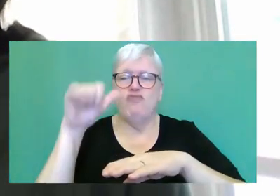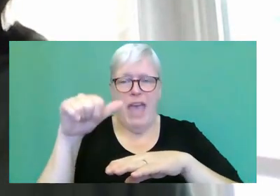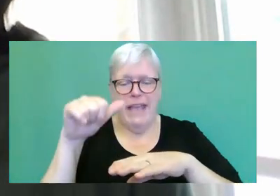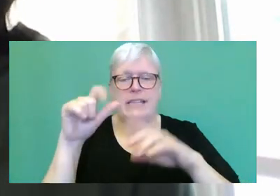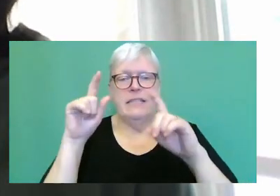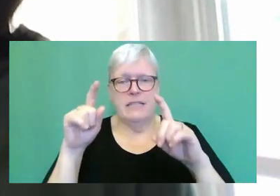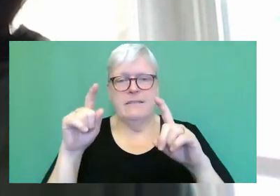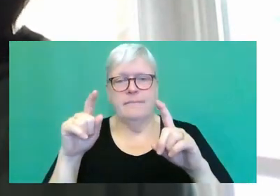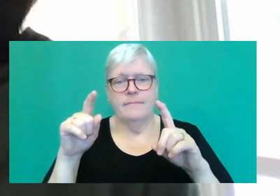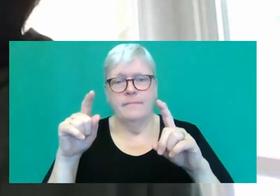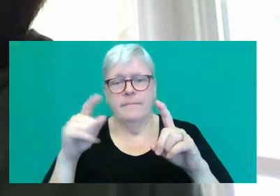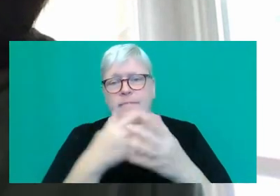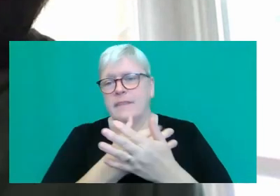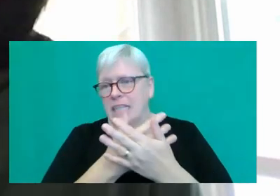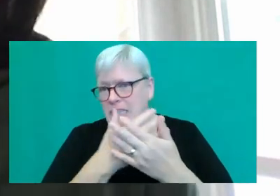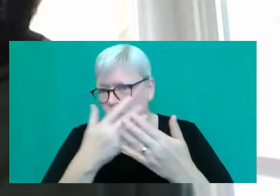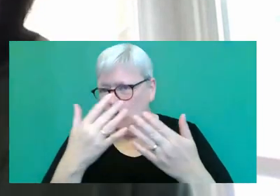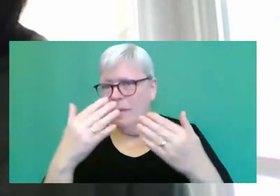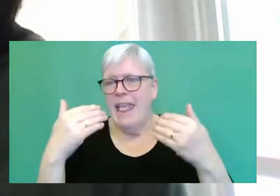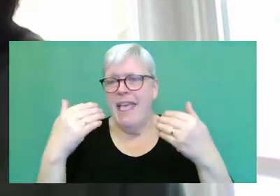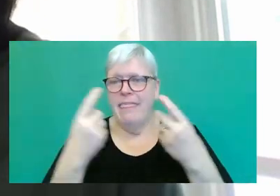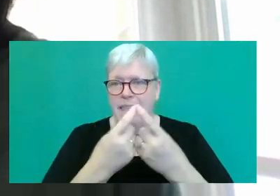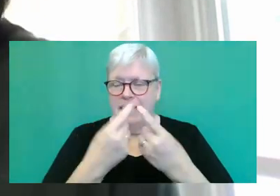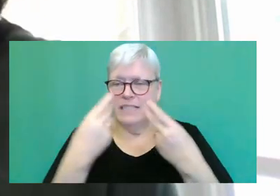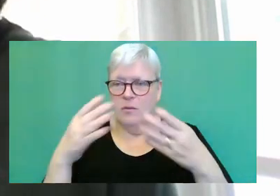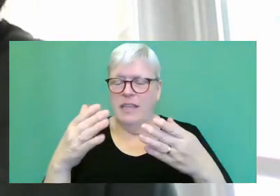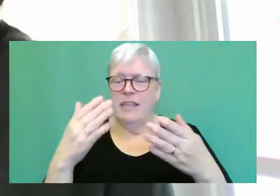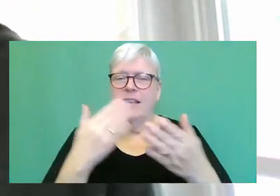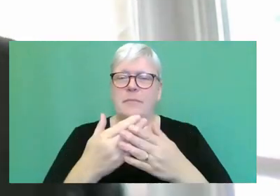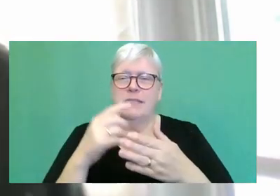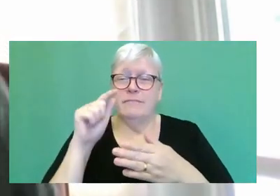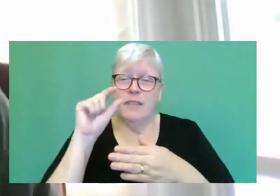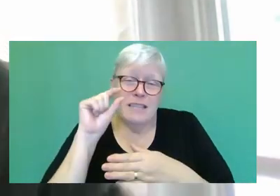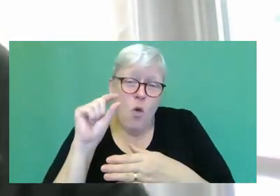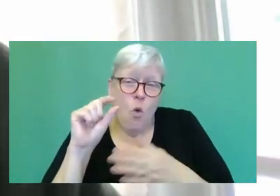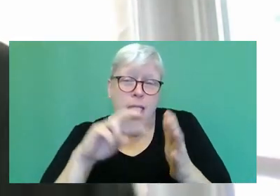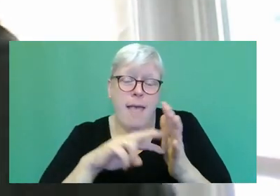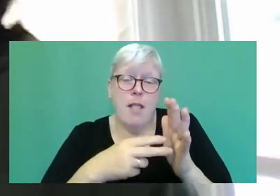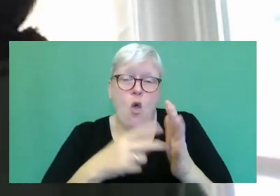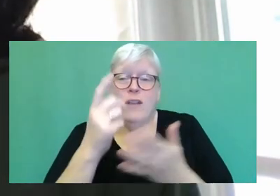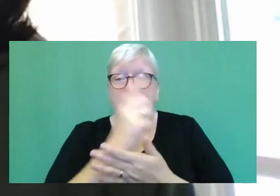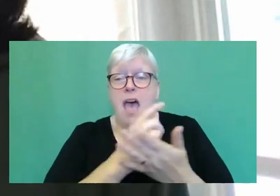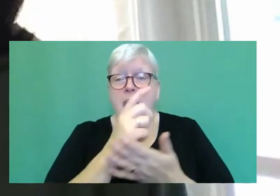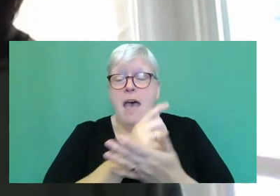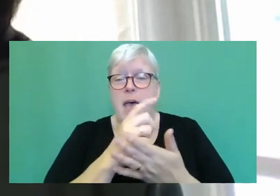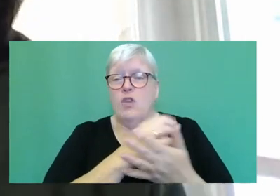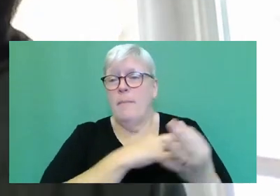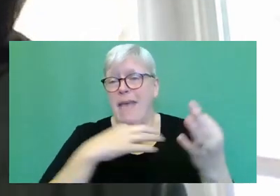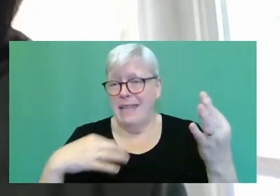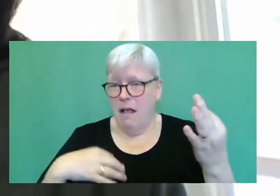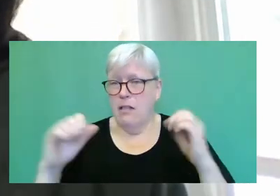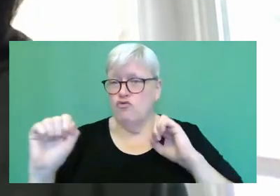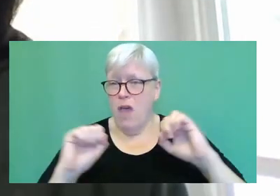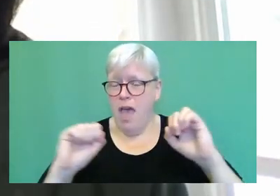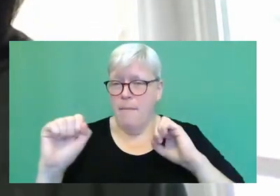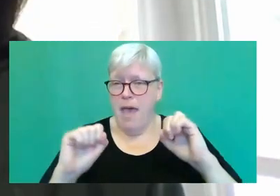too many things away, there was a, you know, there, there was a minor plot around a medical drama, and you have to get